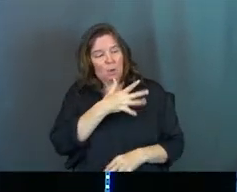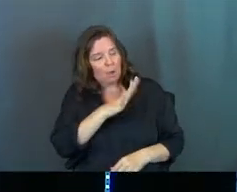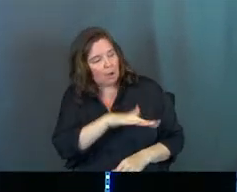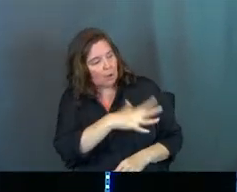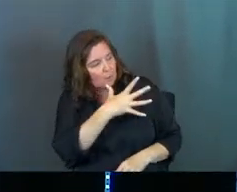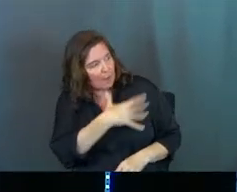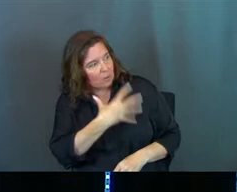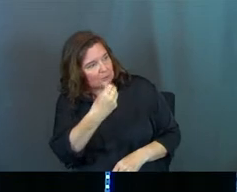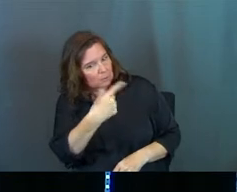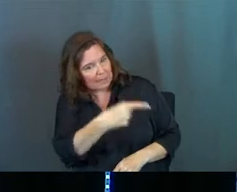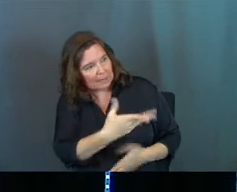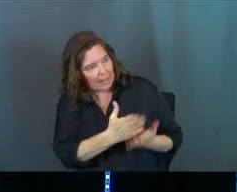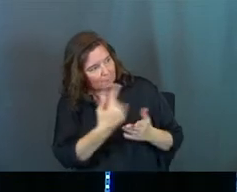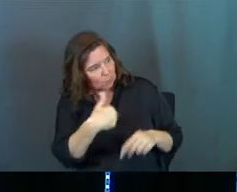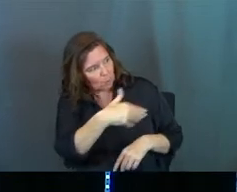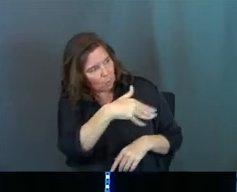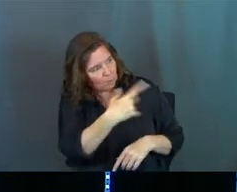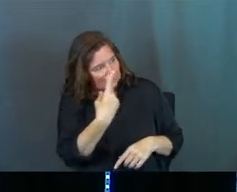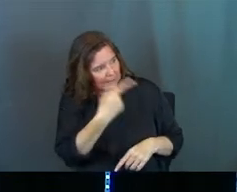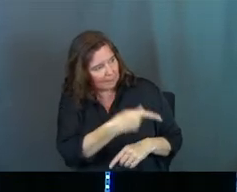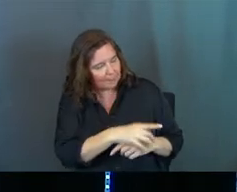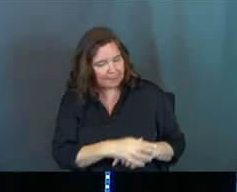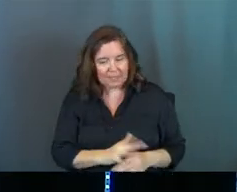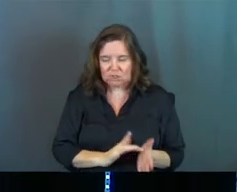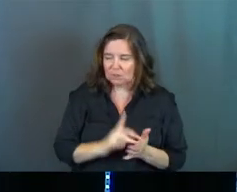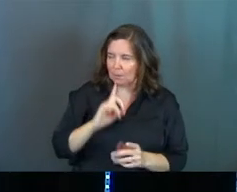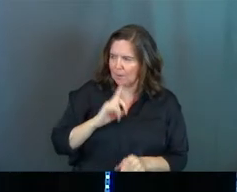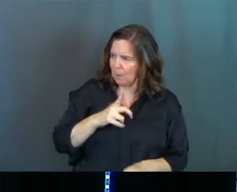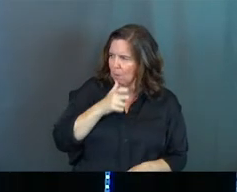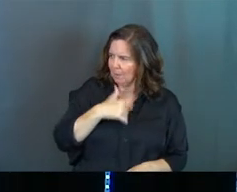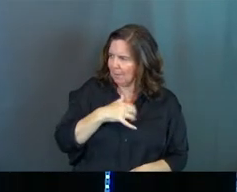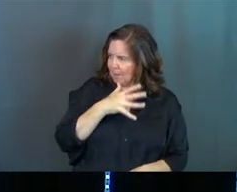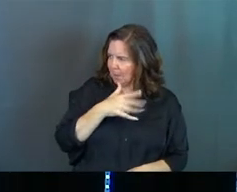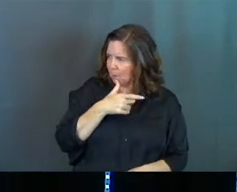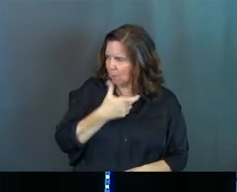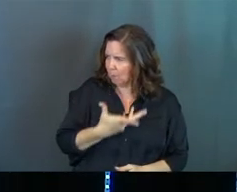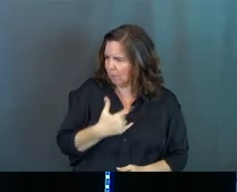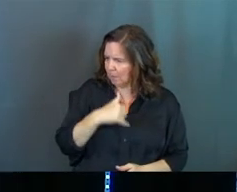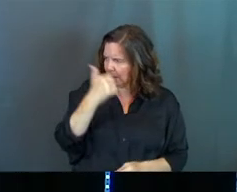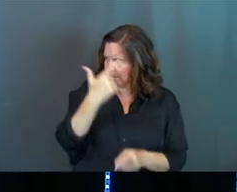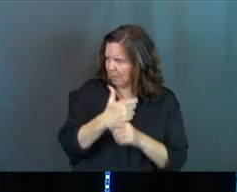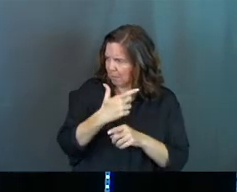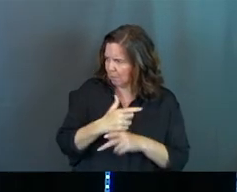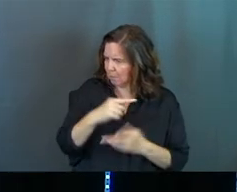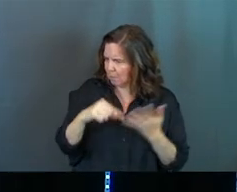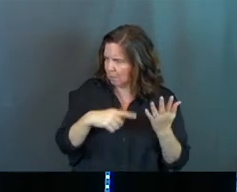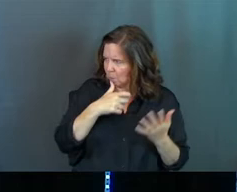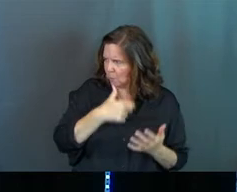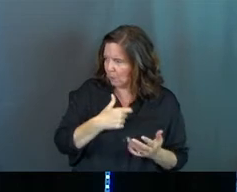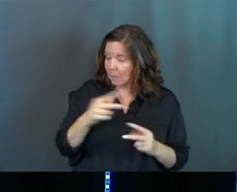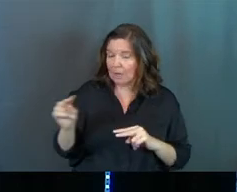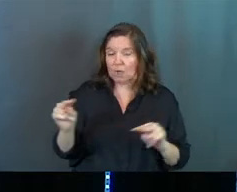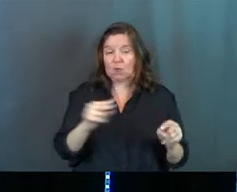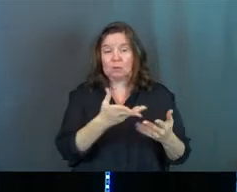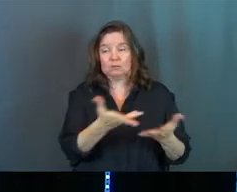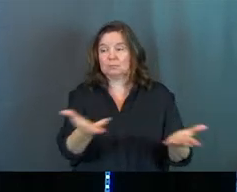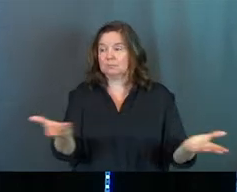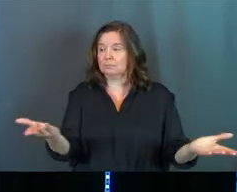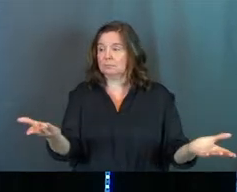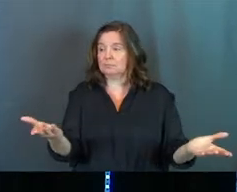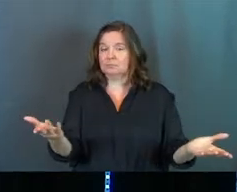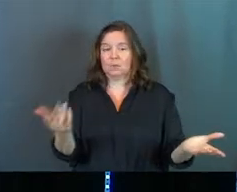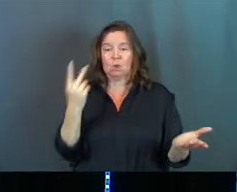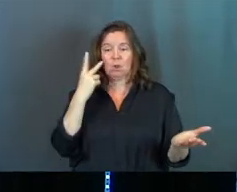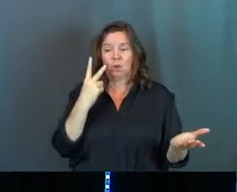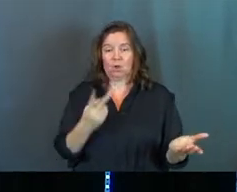mother and your brothers are outside asking for you. Jesus replied, Who is my mother? Who are my brothers? Then he looked at those around him and said,